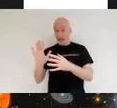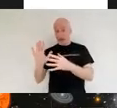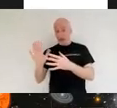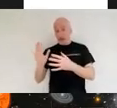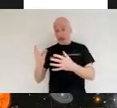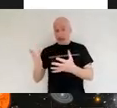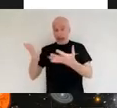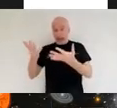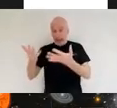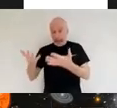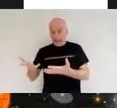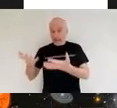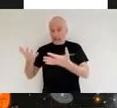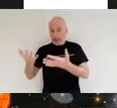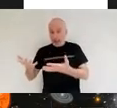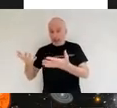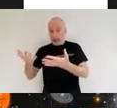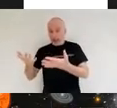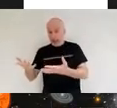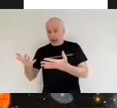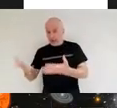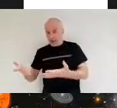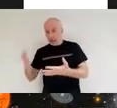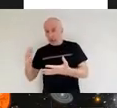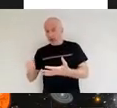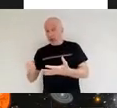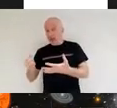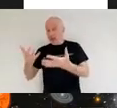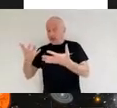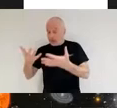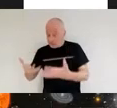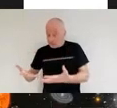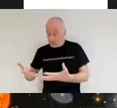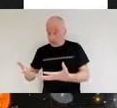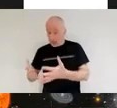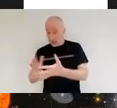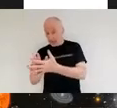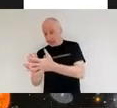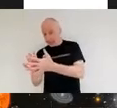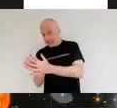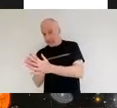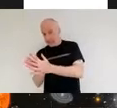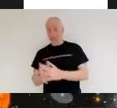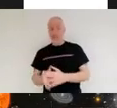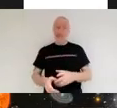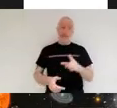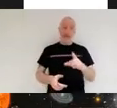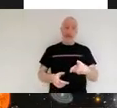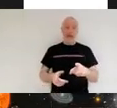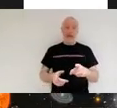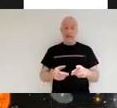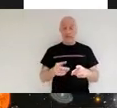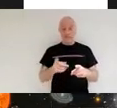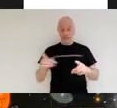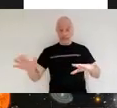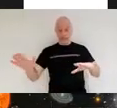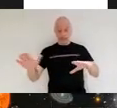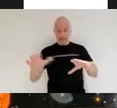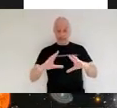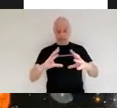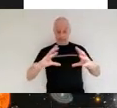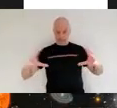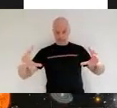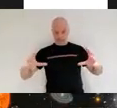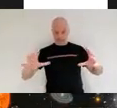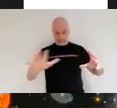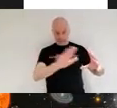expensive to launch but they start to buckle under their own weight and then these beryllium hexagons are coated in gold gold is the best